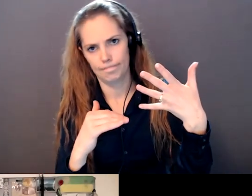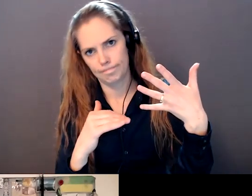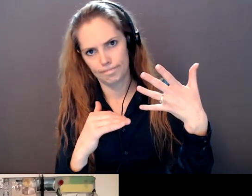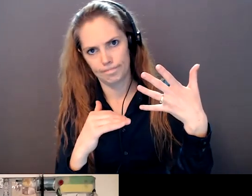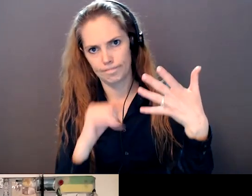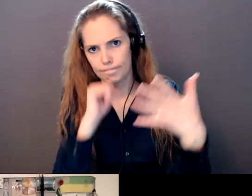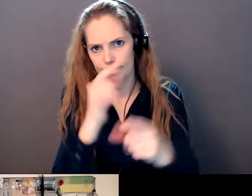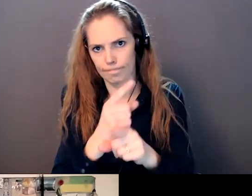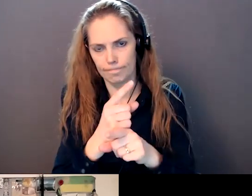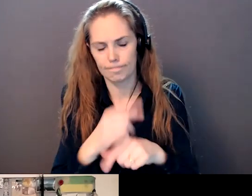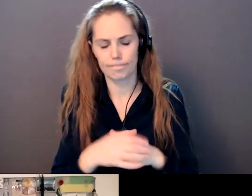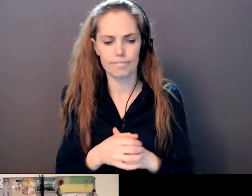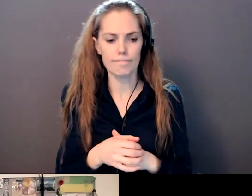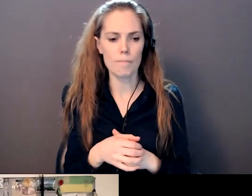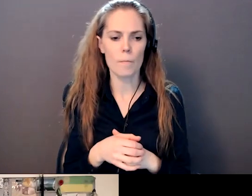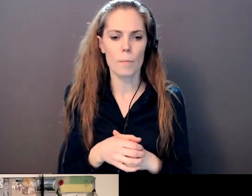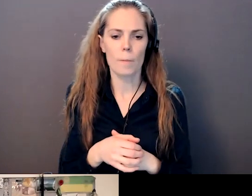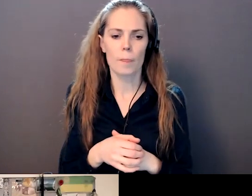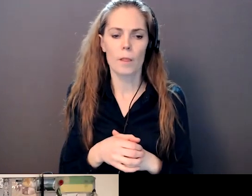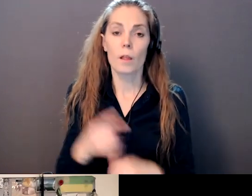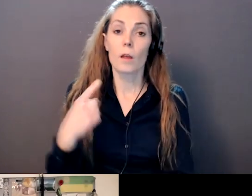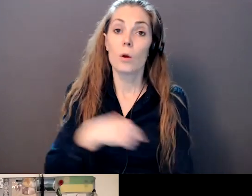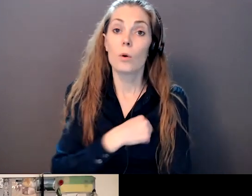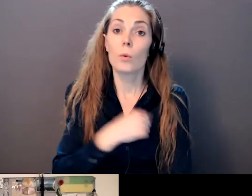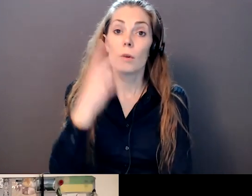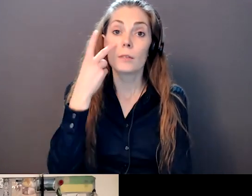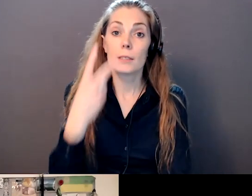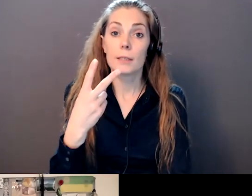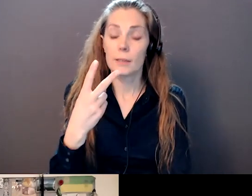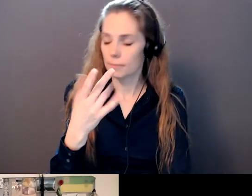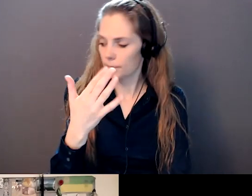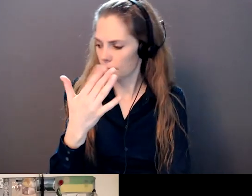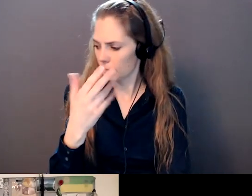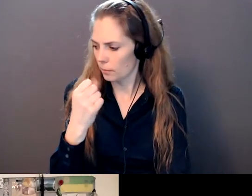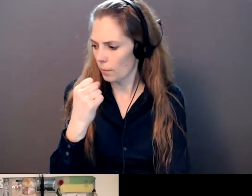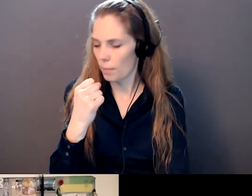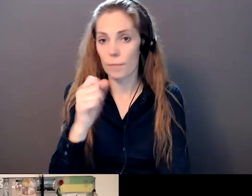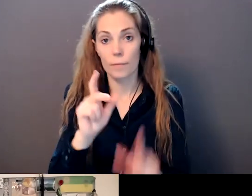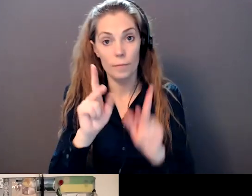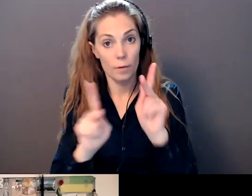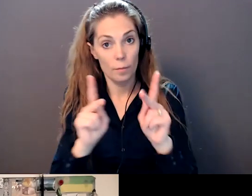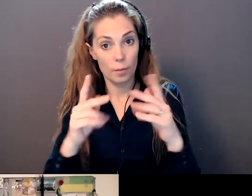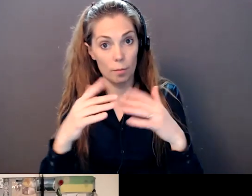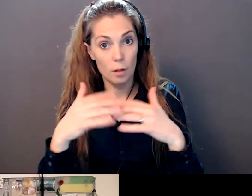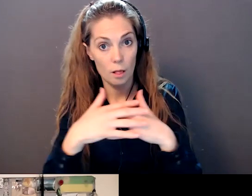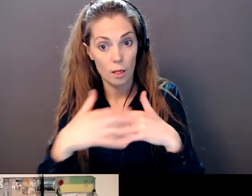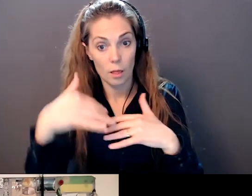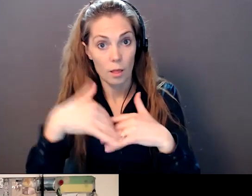see even when when Indigenous people go and go to university